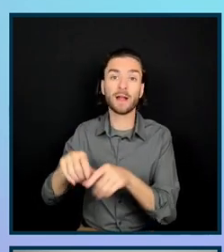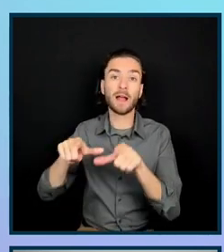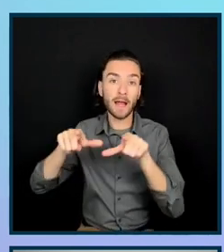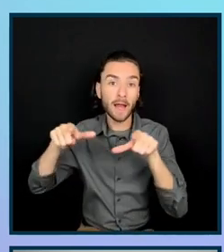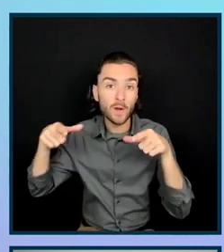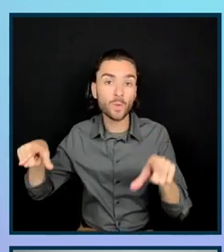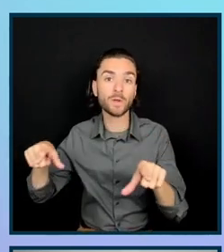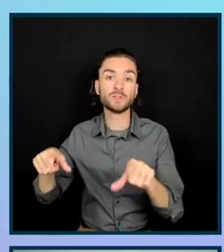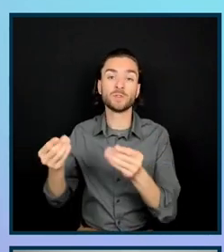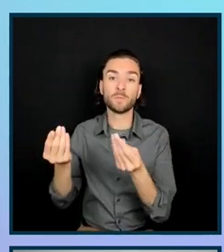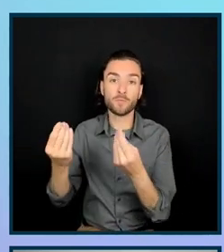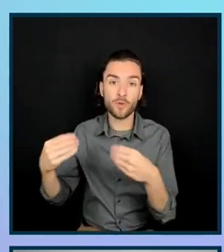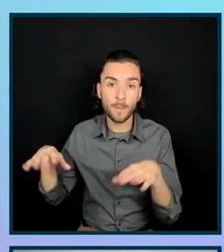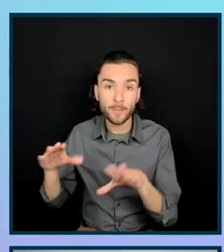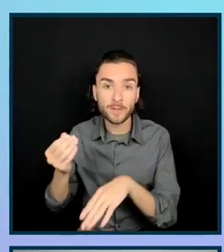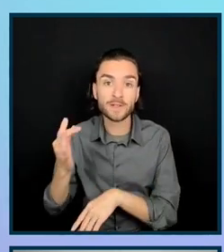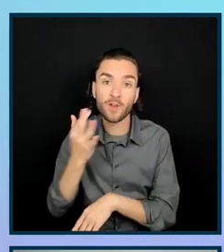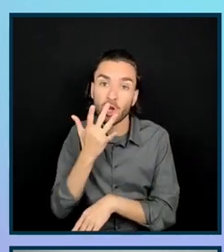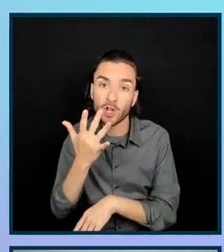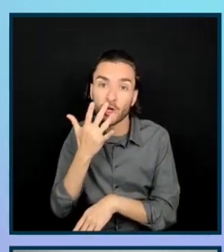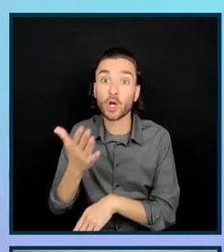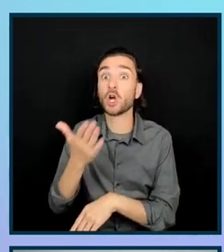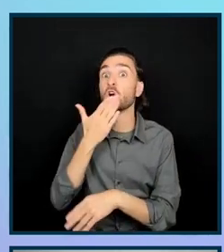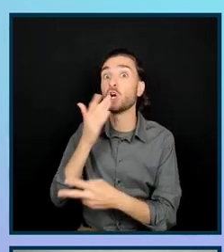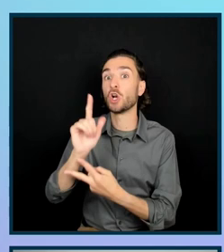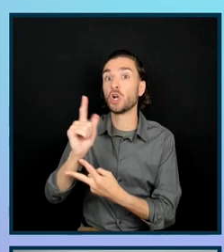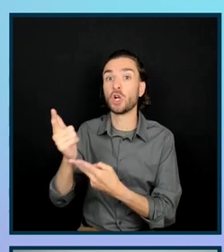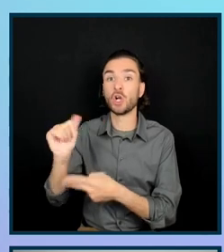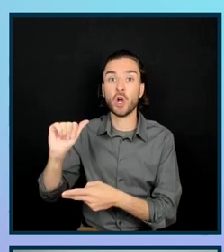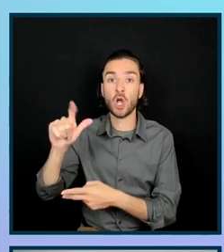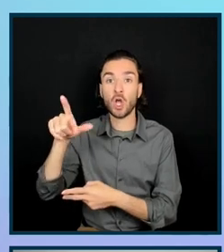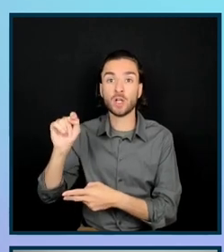proper use of color, how to write good alt text, and of course, a lot more.